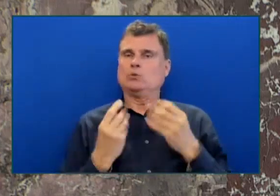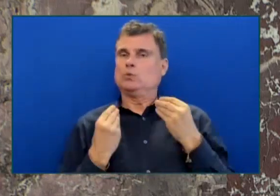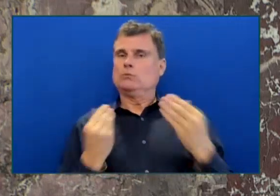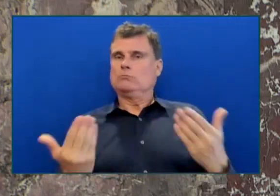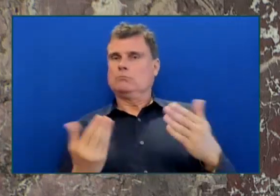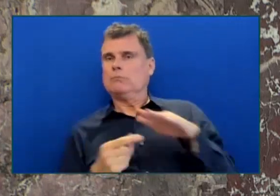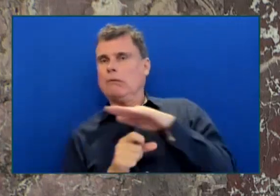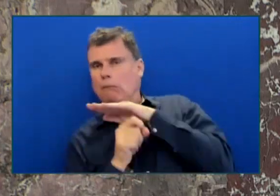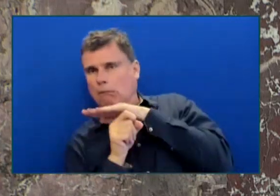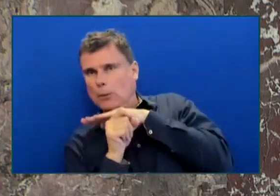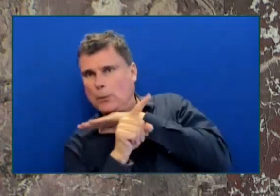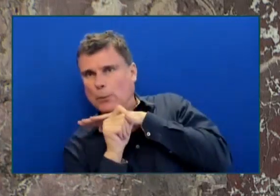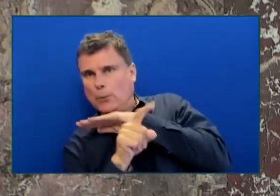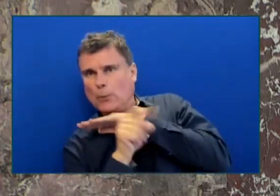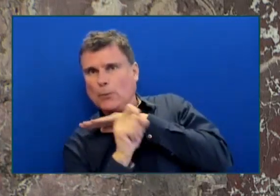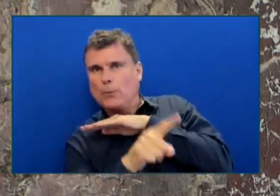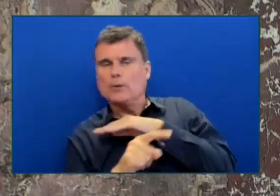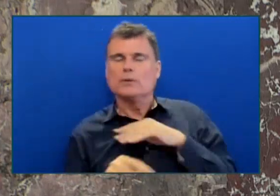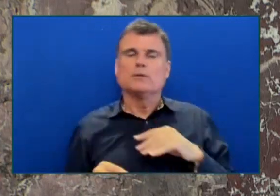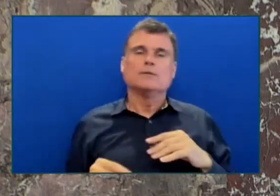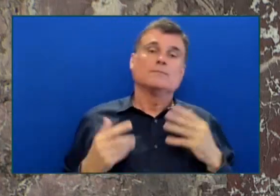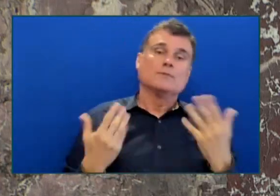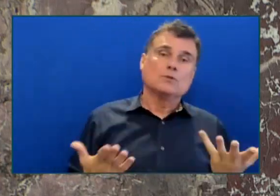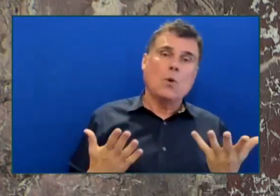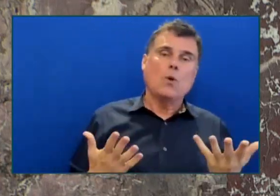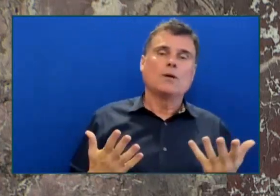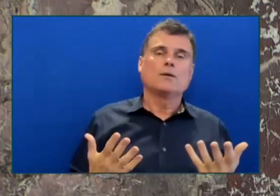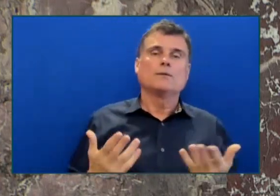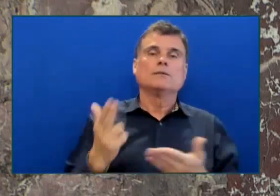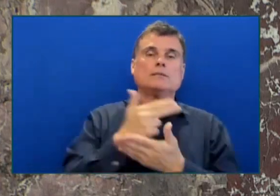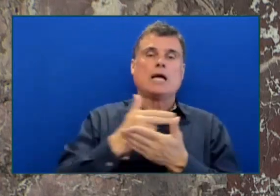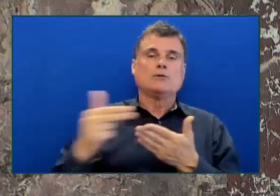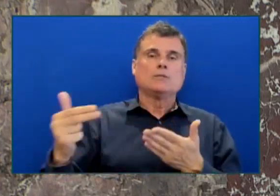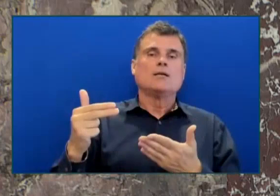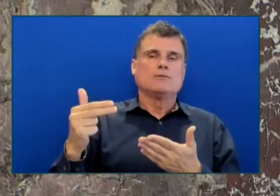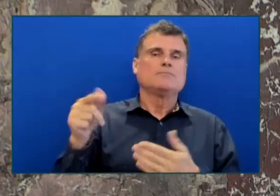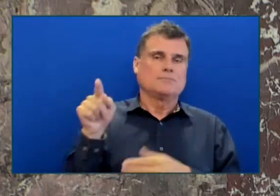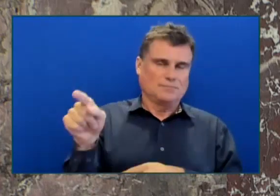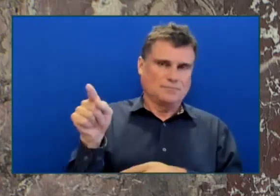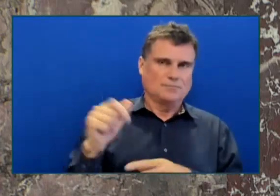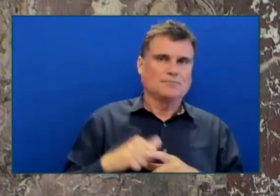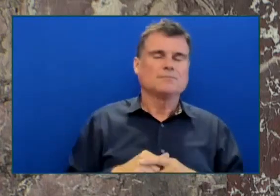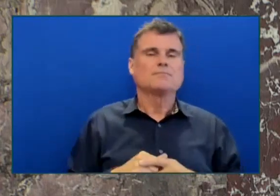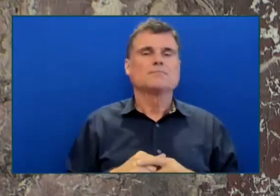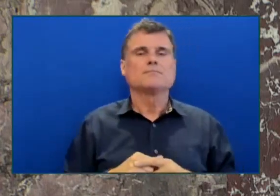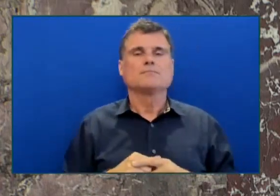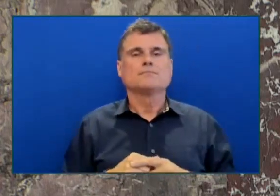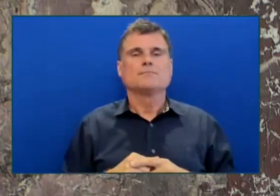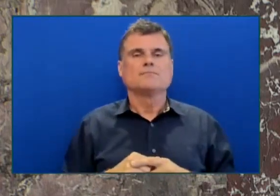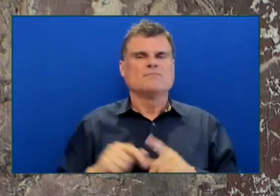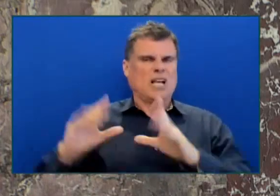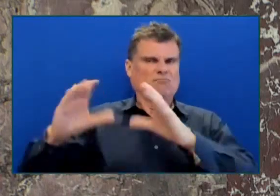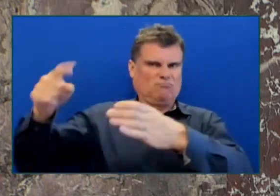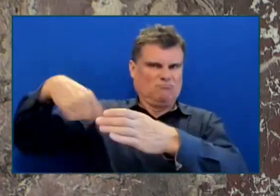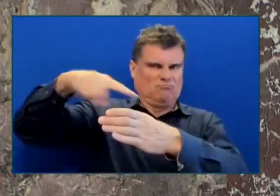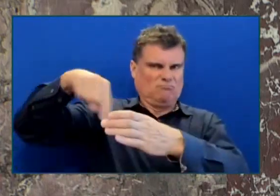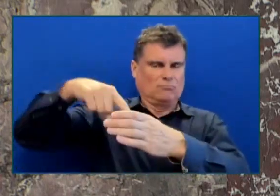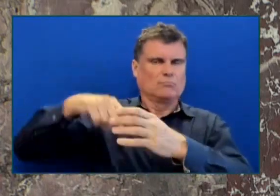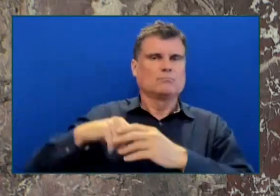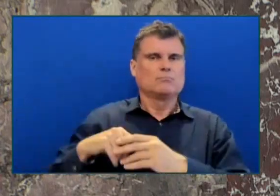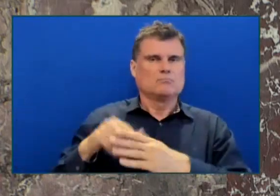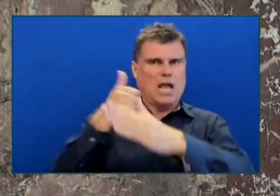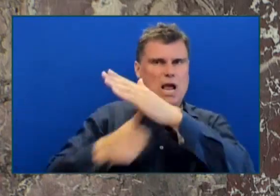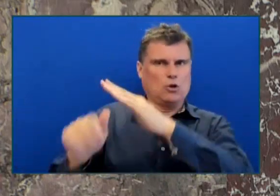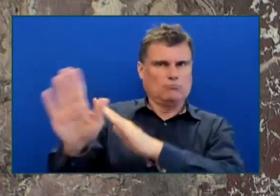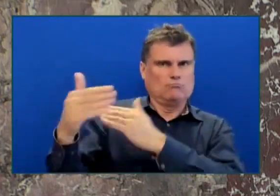And I think that really addresses the member's question But there is one piece that I do want to add Which is when our government